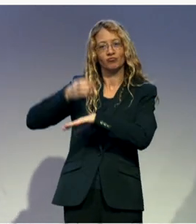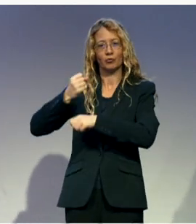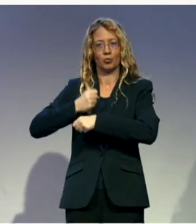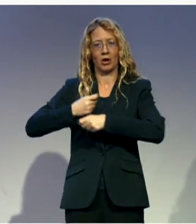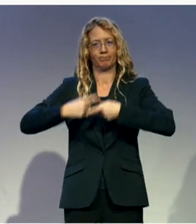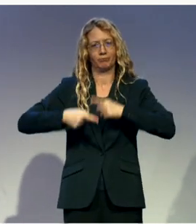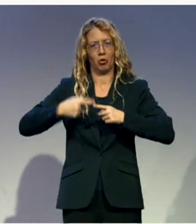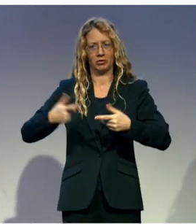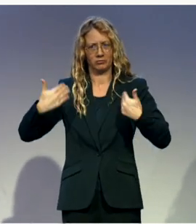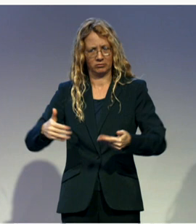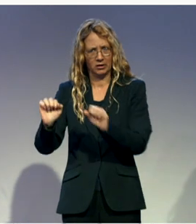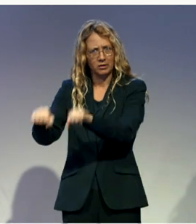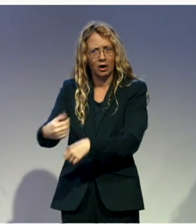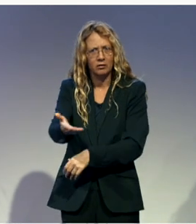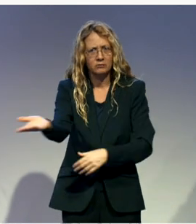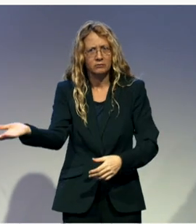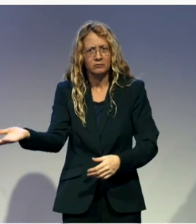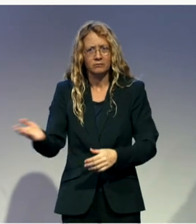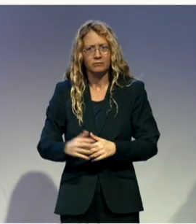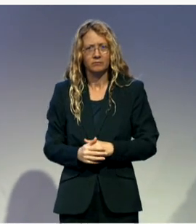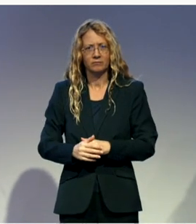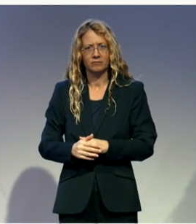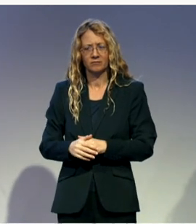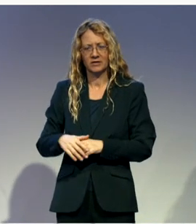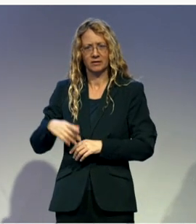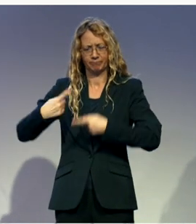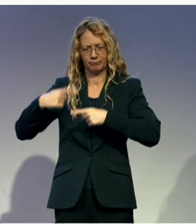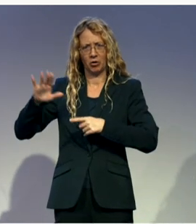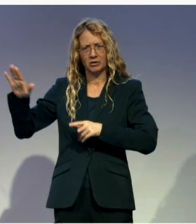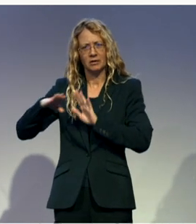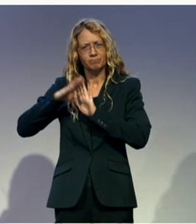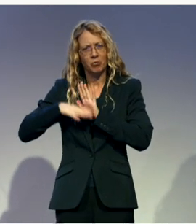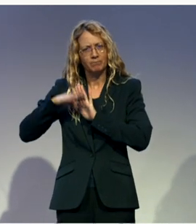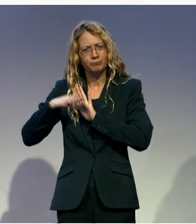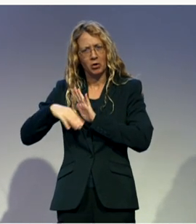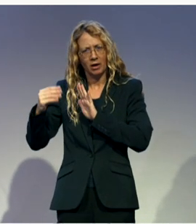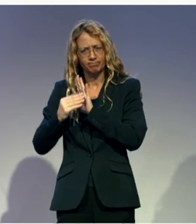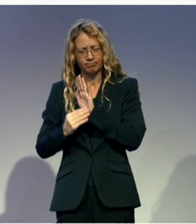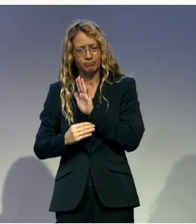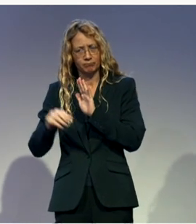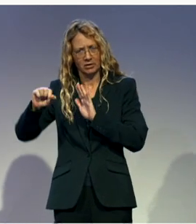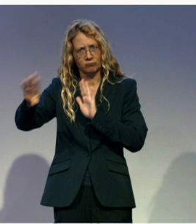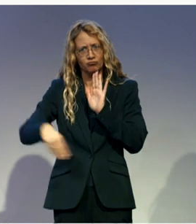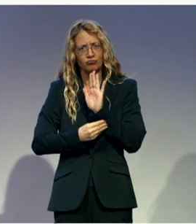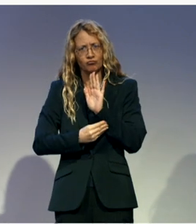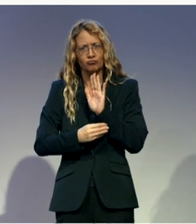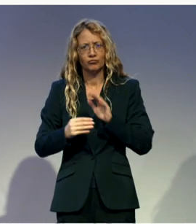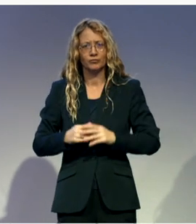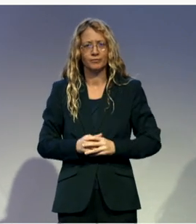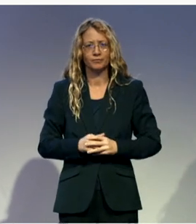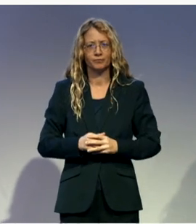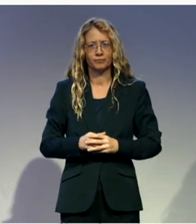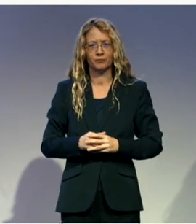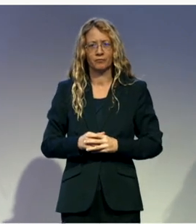through their manifesto, as well as the strategy should be made by the election commission. And the election commission will only